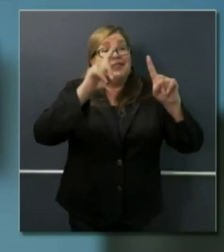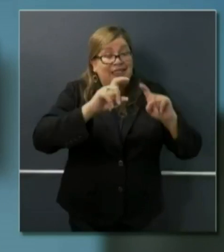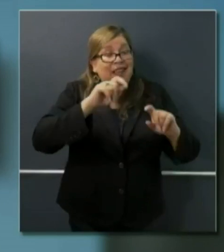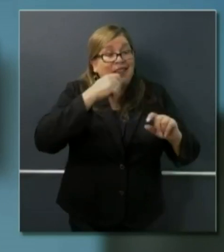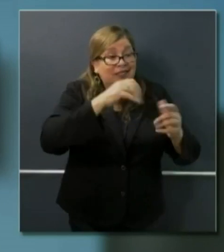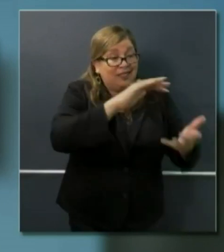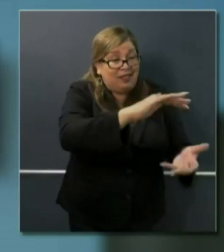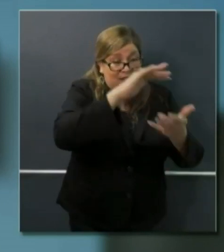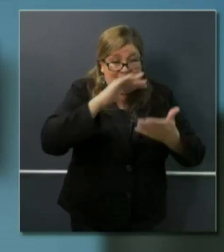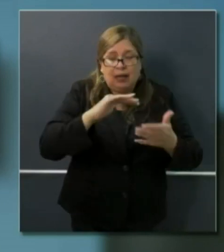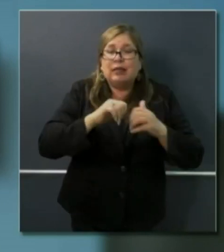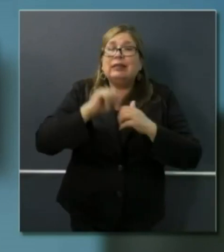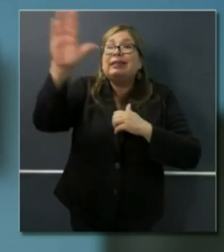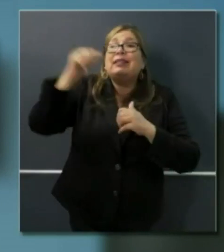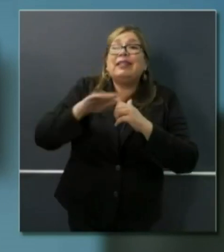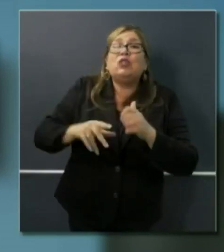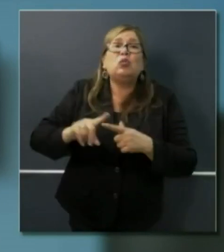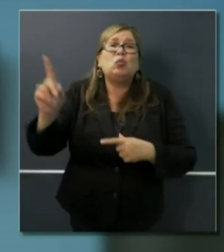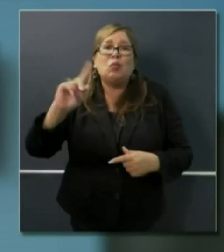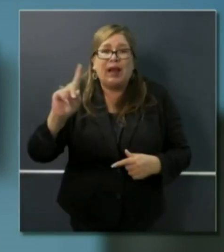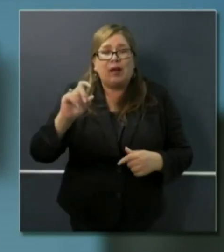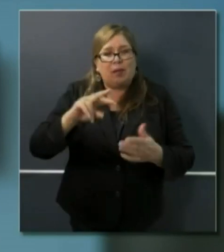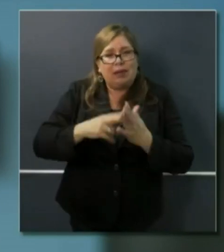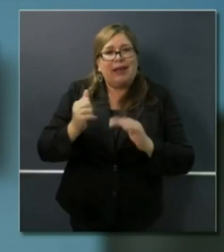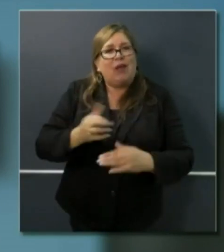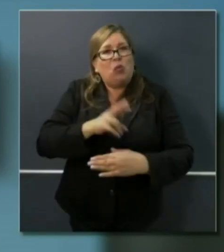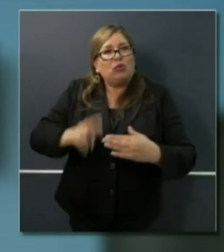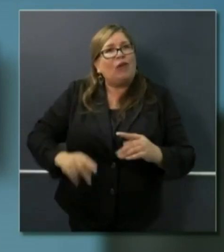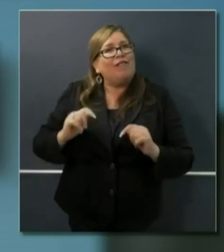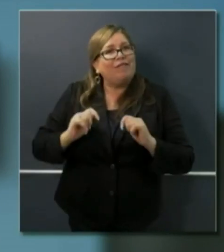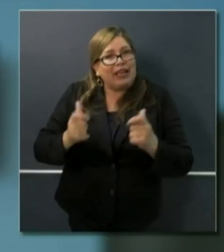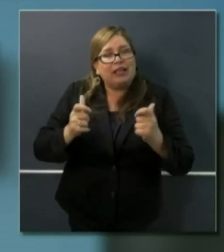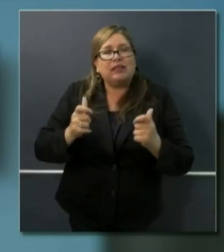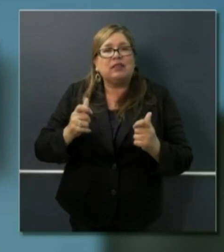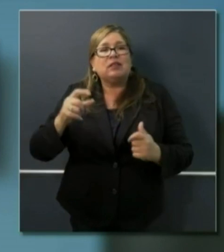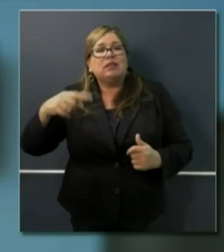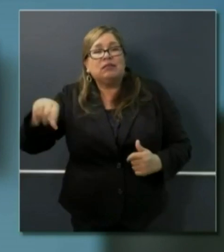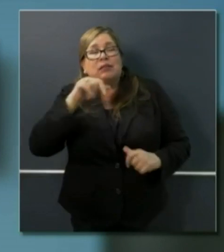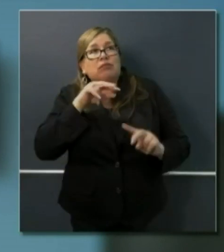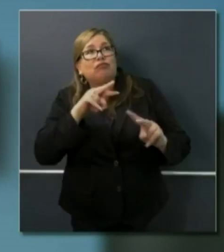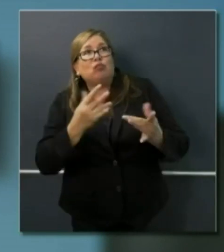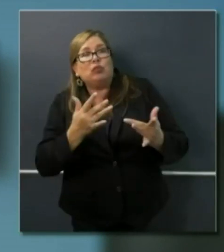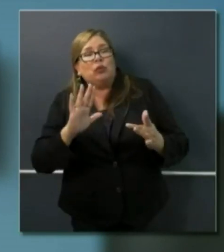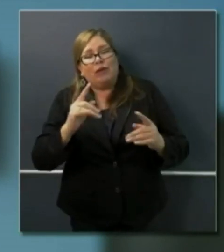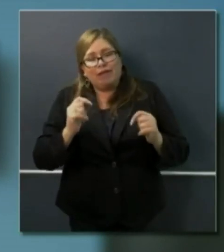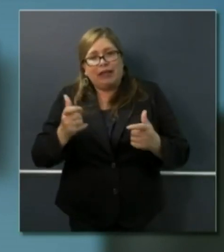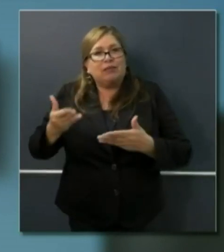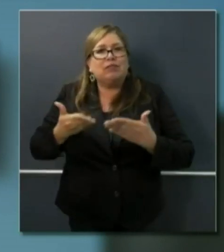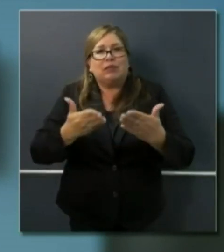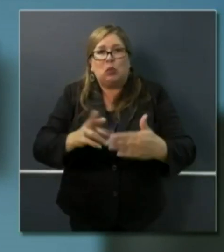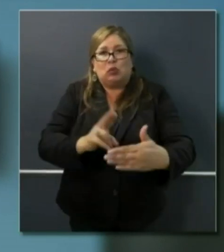quickly so patients and families and communities can get results as quickly as we can provide them.